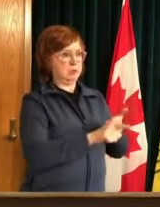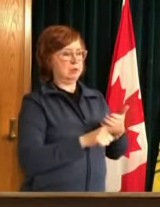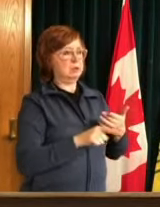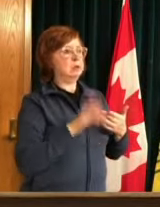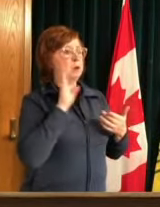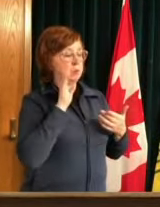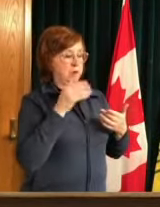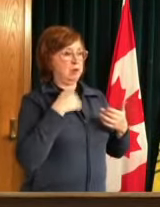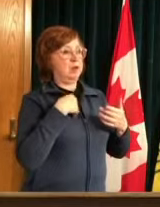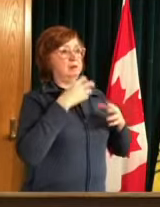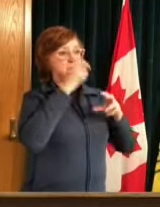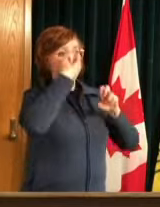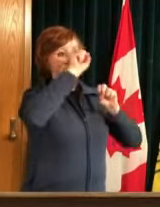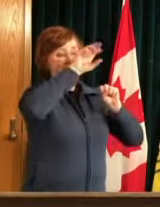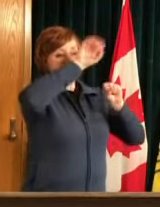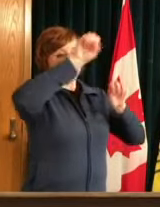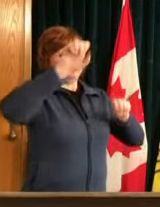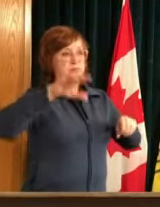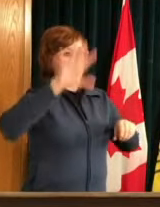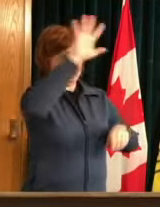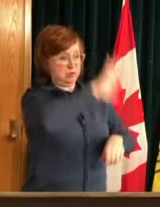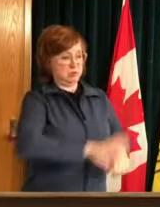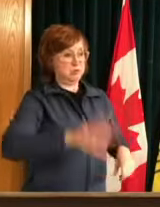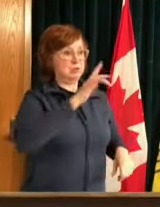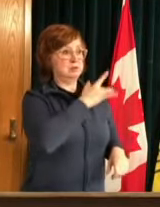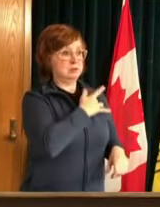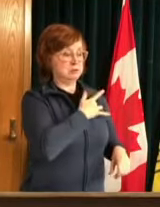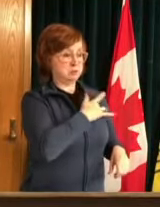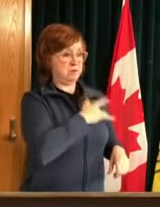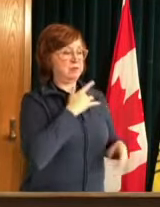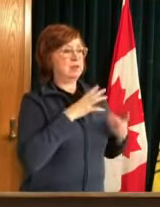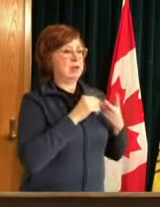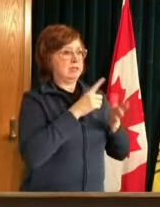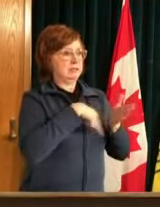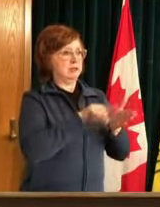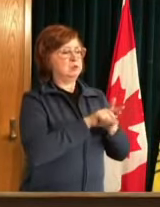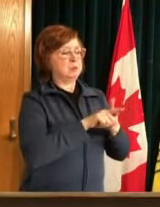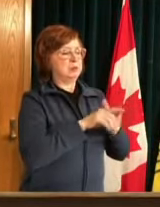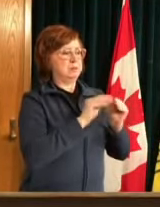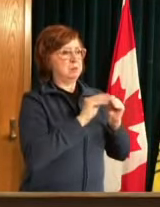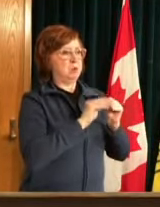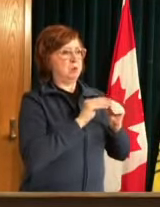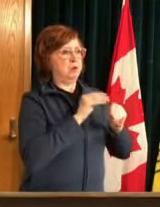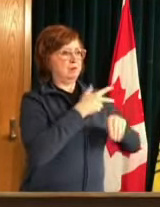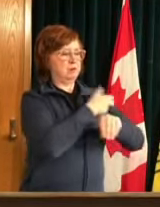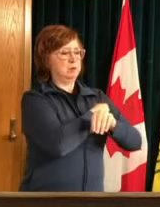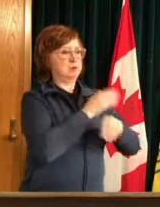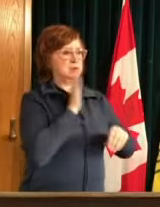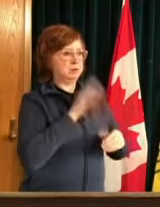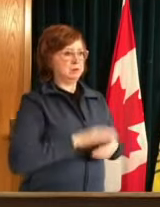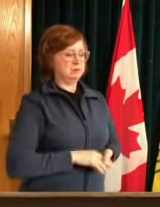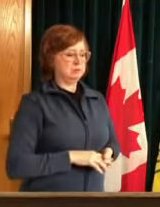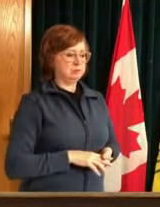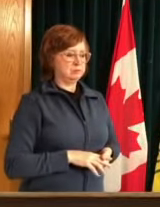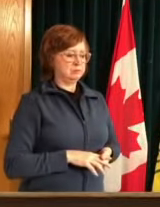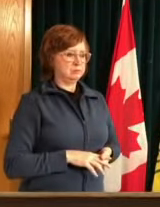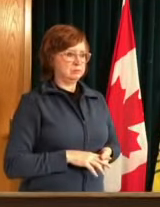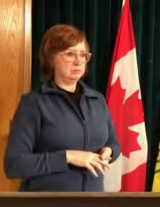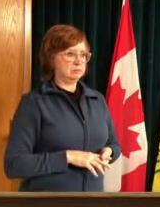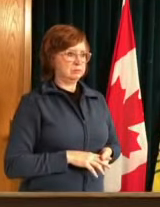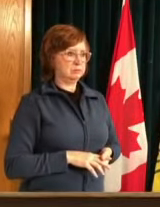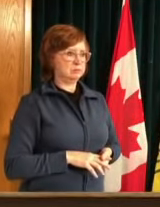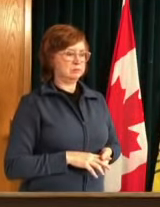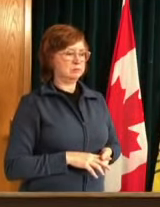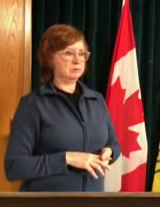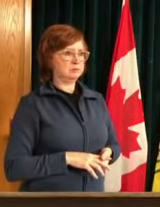number of communities across the province more uh coming next week is it's fairly uh straightforward for them to turn around and and vaccinate their